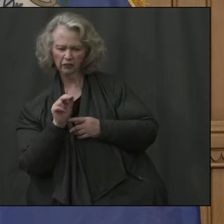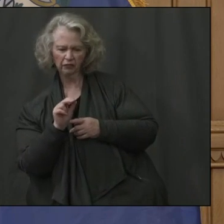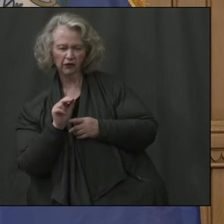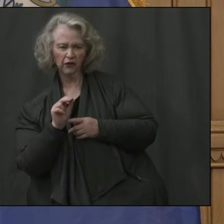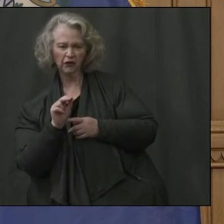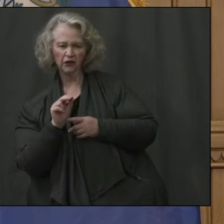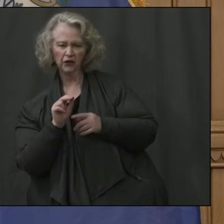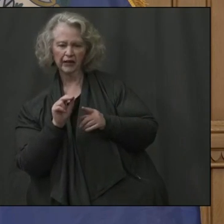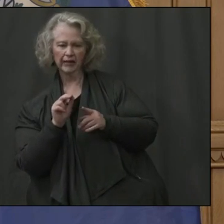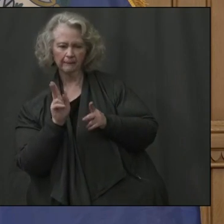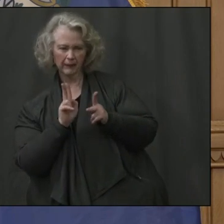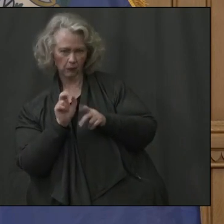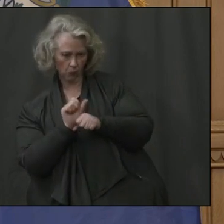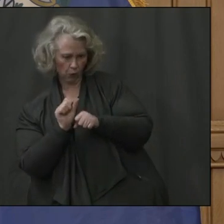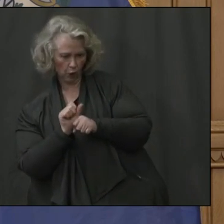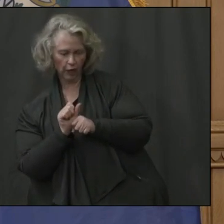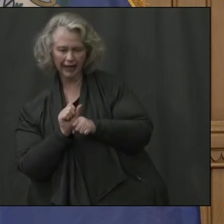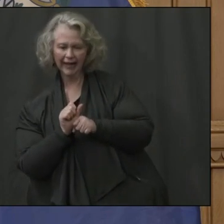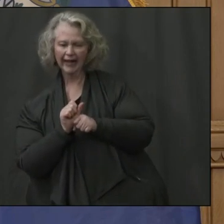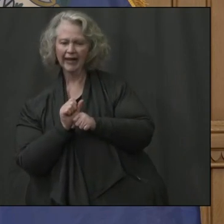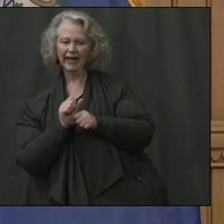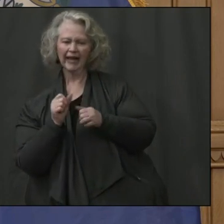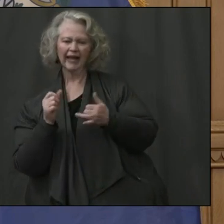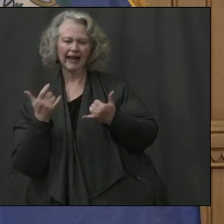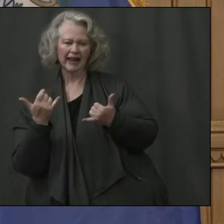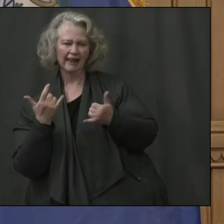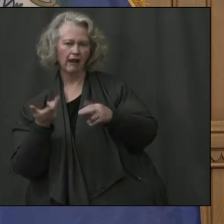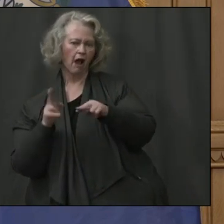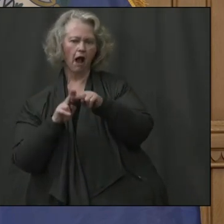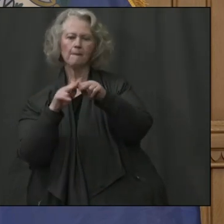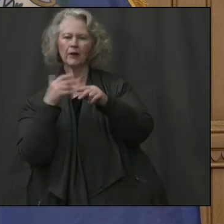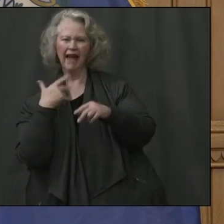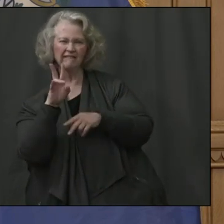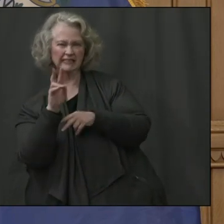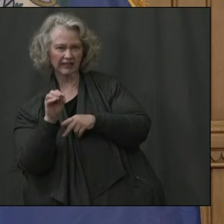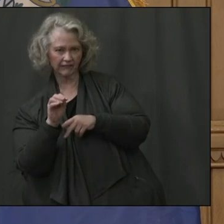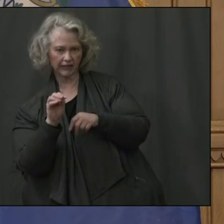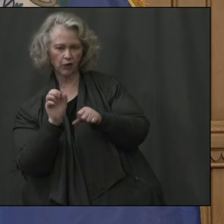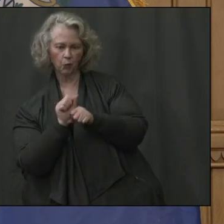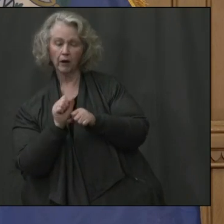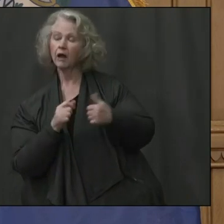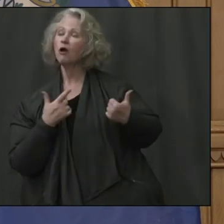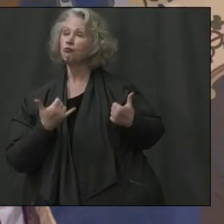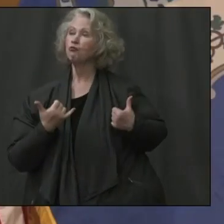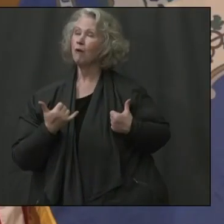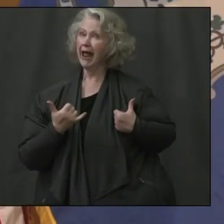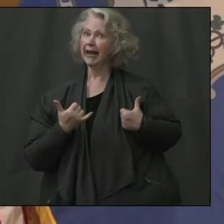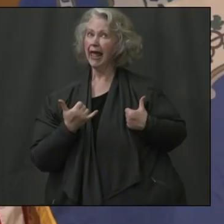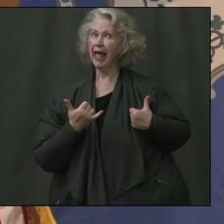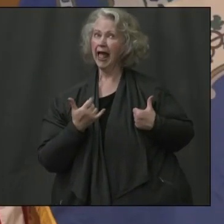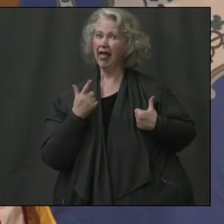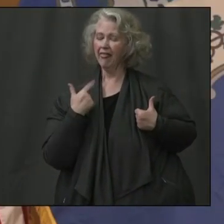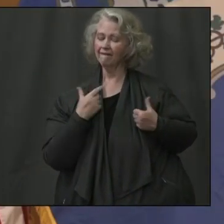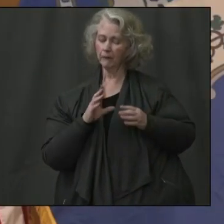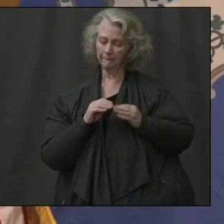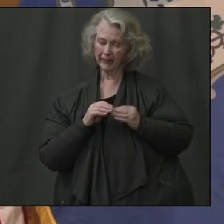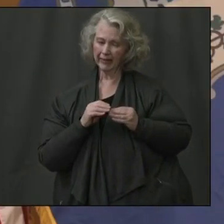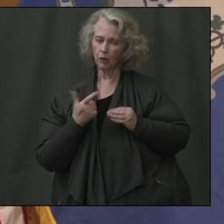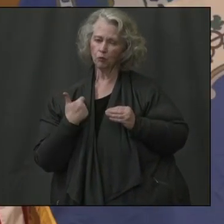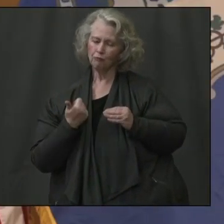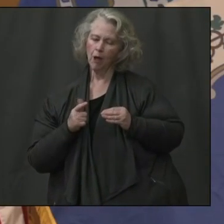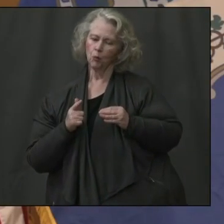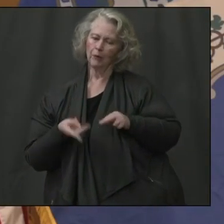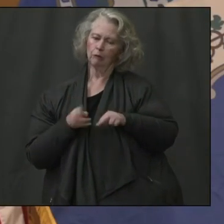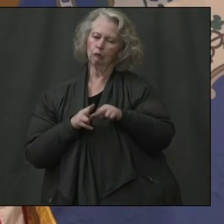up to 70. Do you know how many employees they currently have? Currently at this very moment, there is a meeting underway to figure out how we can ramp up